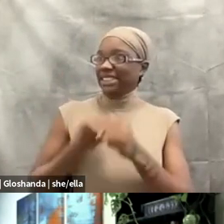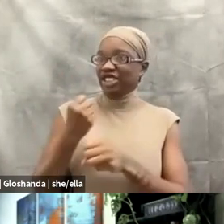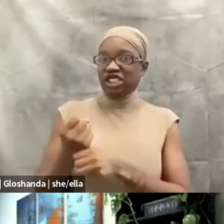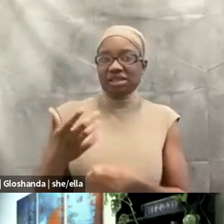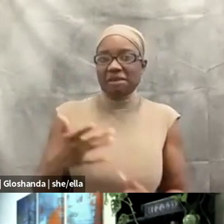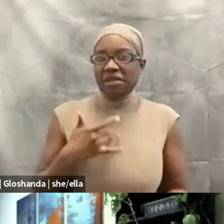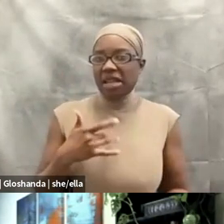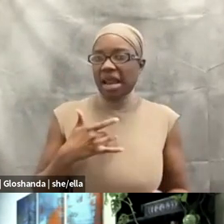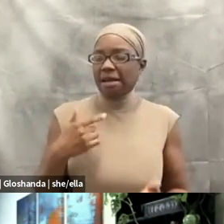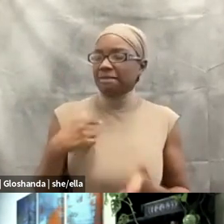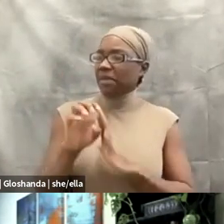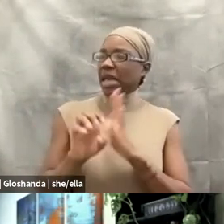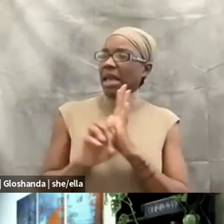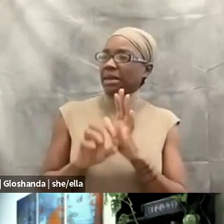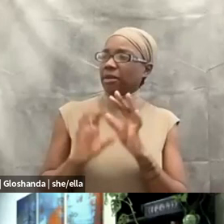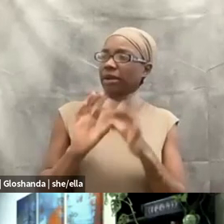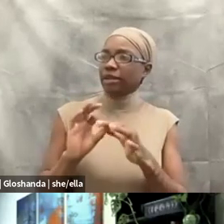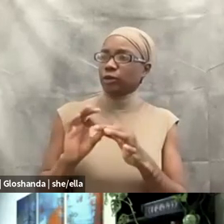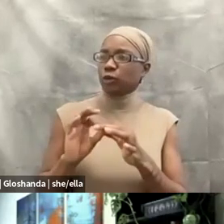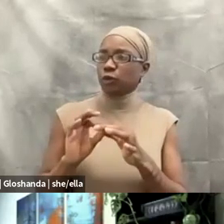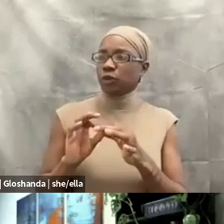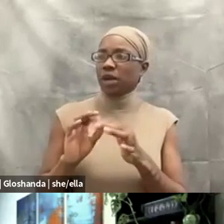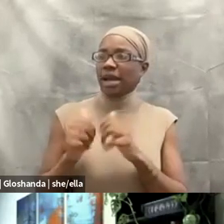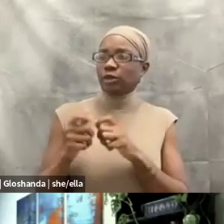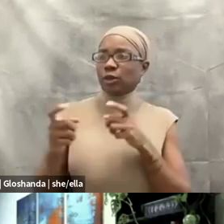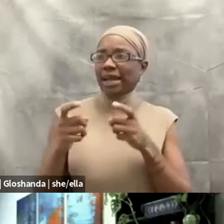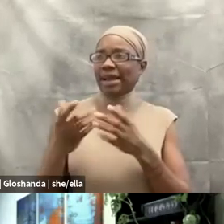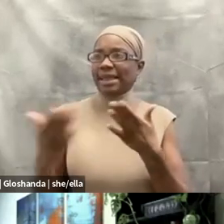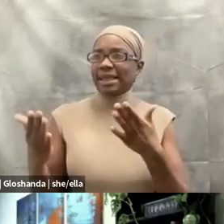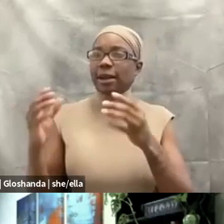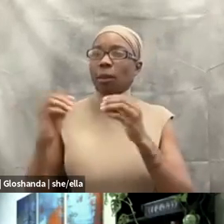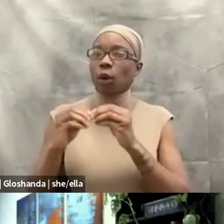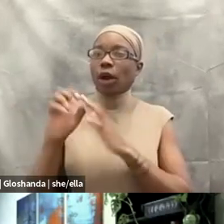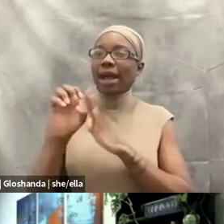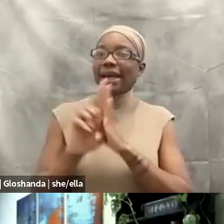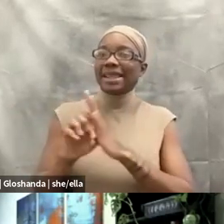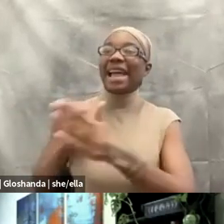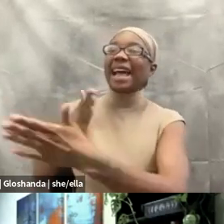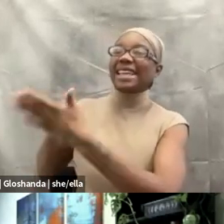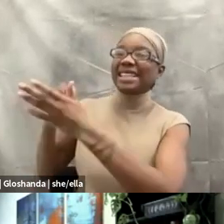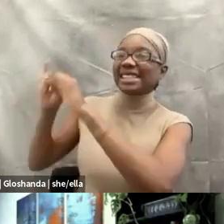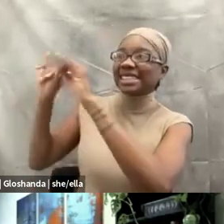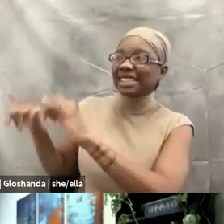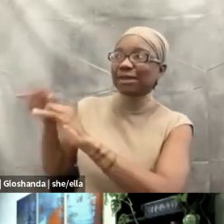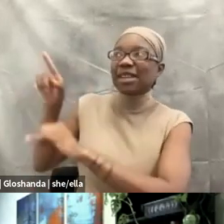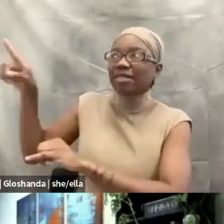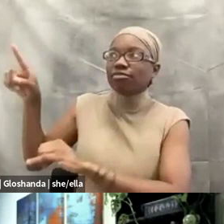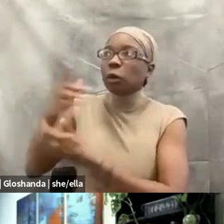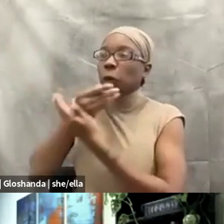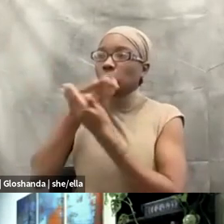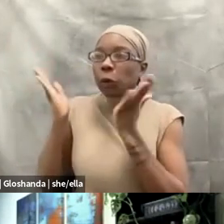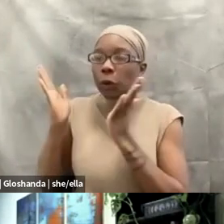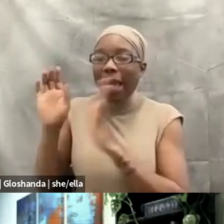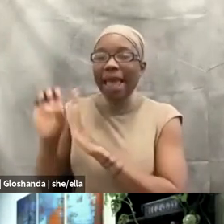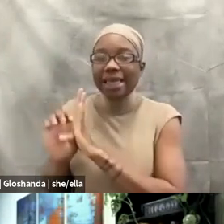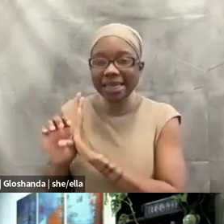up against how do I handle things more ethically against a system with like very little effort, right? So I've worked